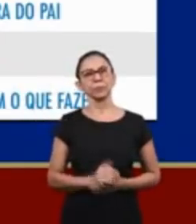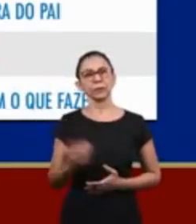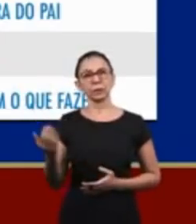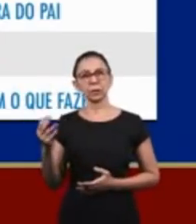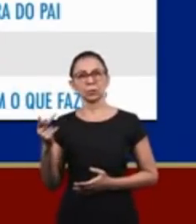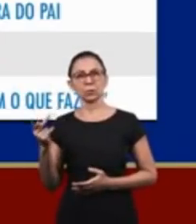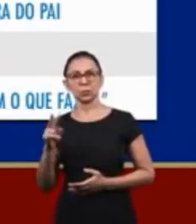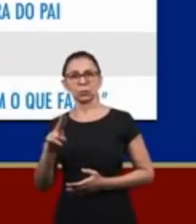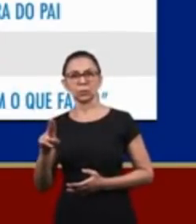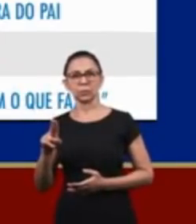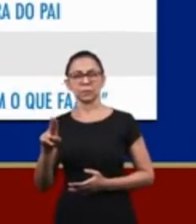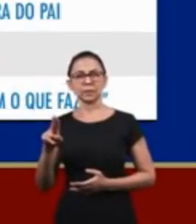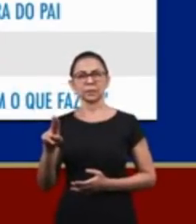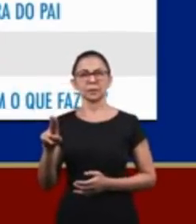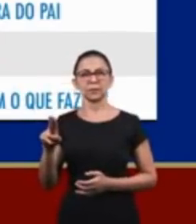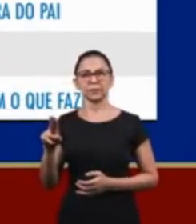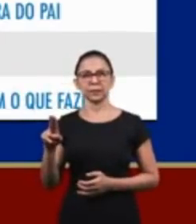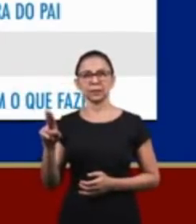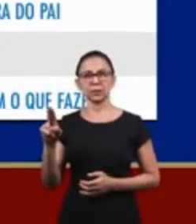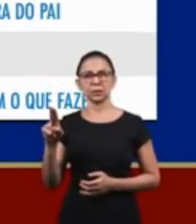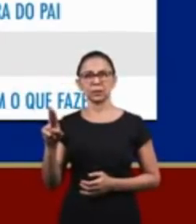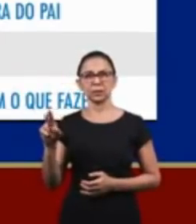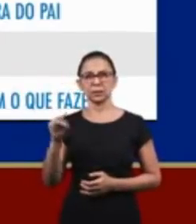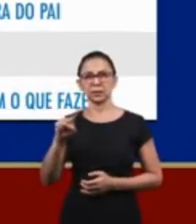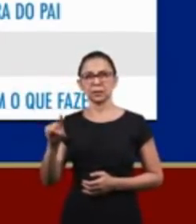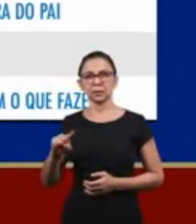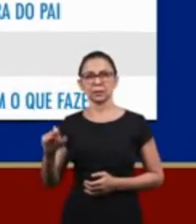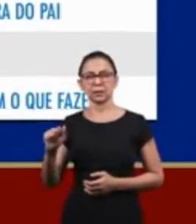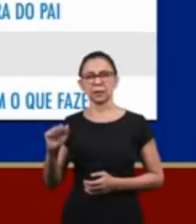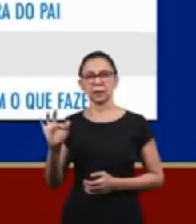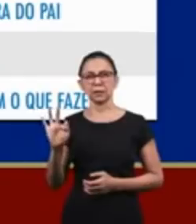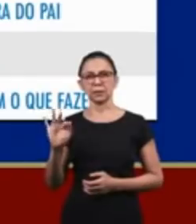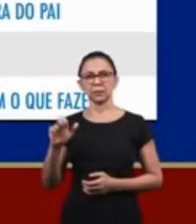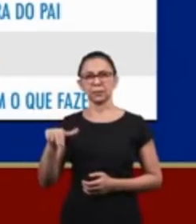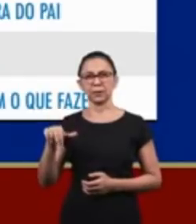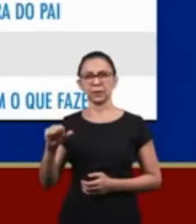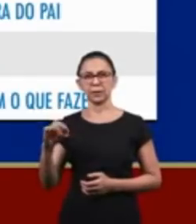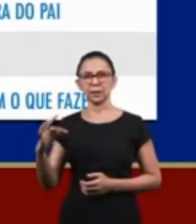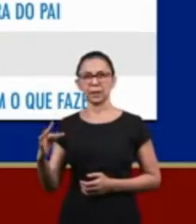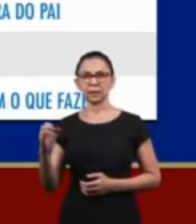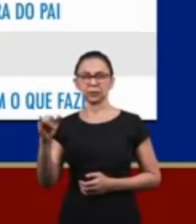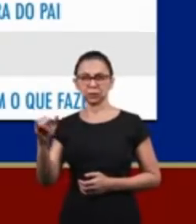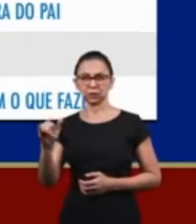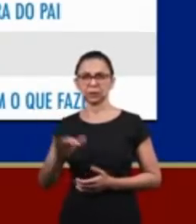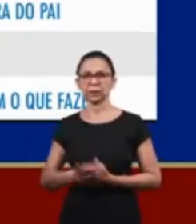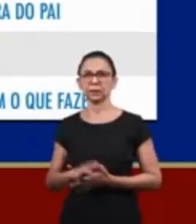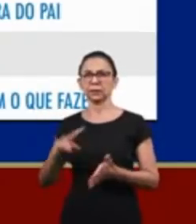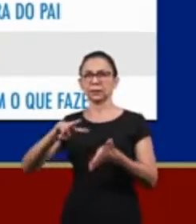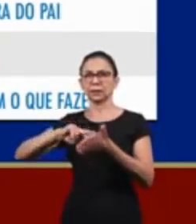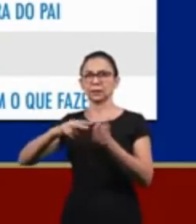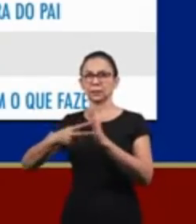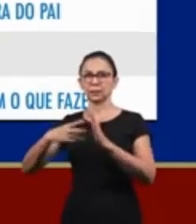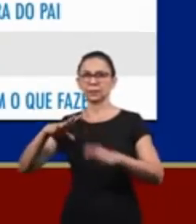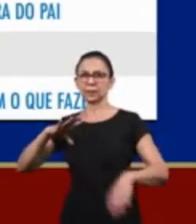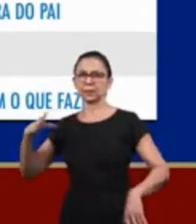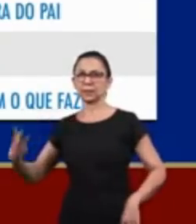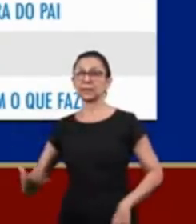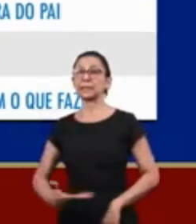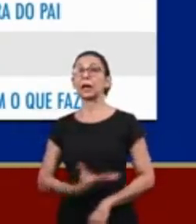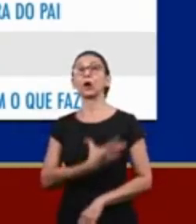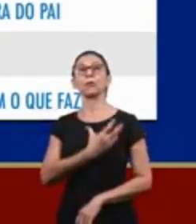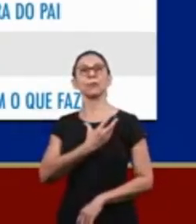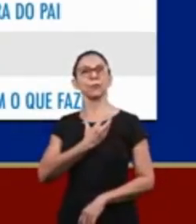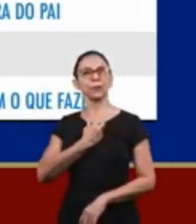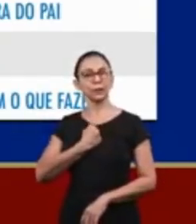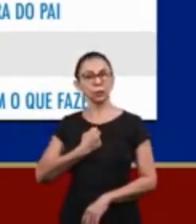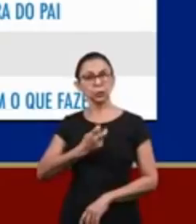name of Zaphenach Paneah, which means the savior of the world. He was the savior of